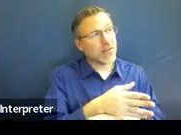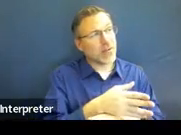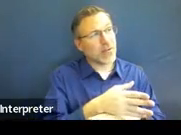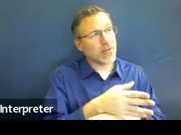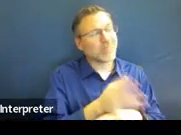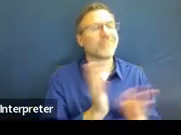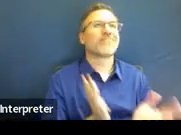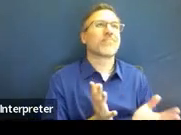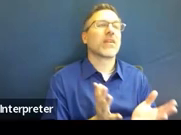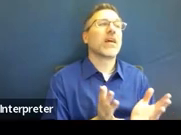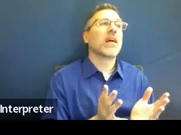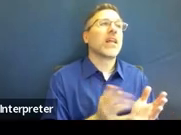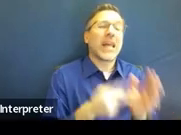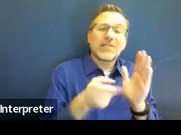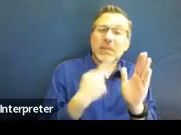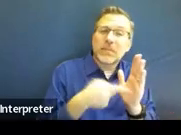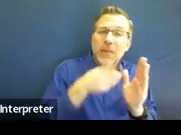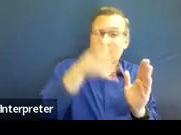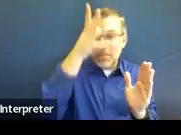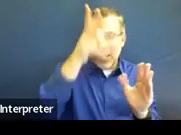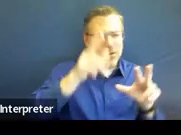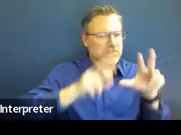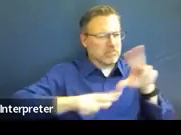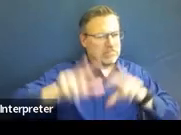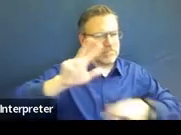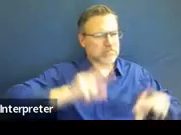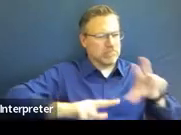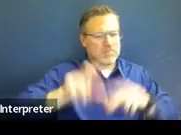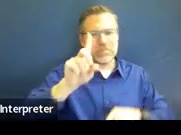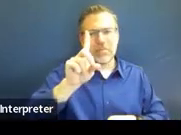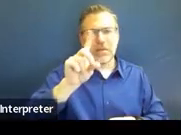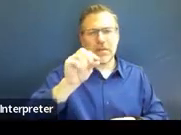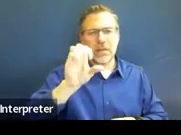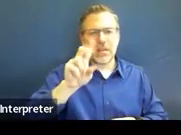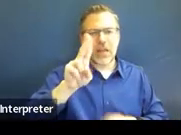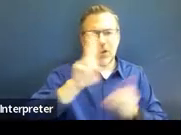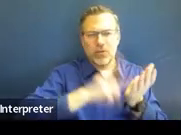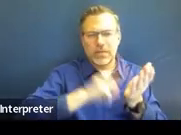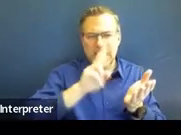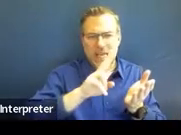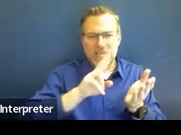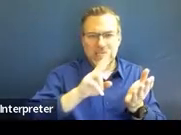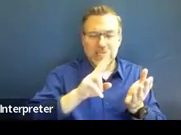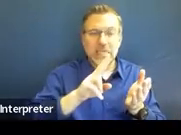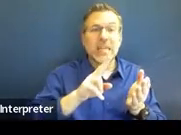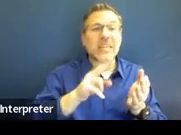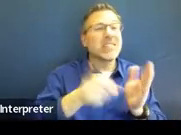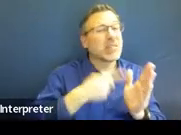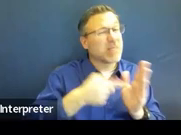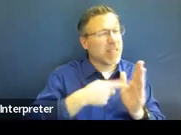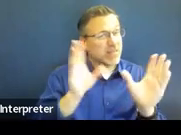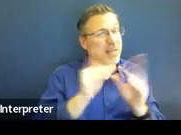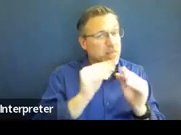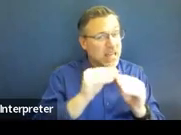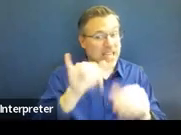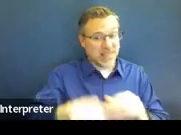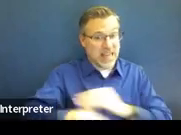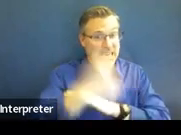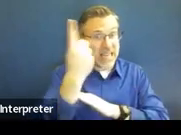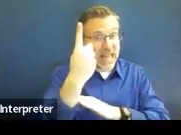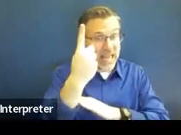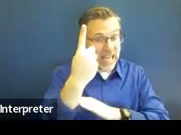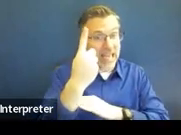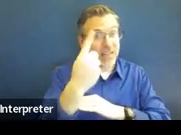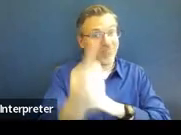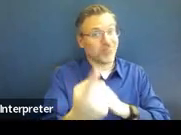slow at doing DocuSign. So they've come to the meeting and I have to say, oh, by the way, I sent the advance written notice to you via DocuSign. You haven't sent it,